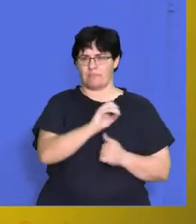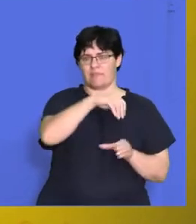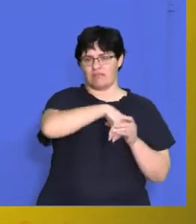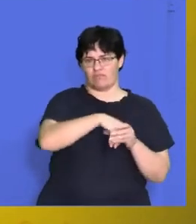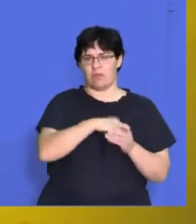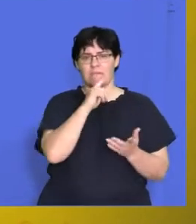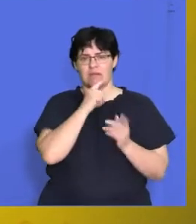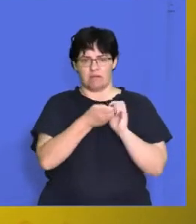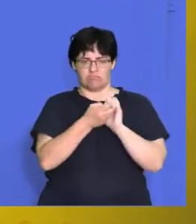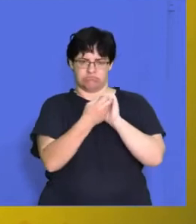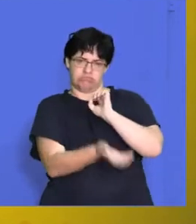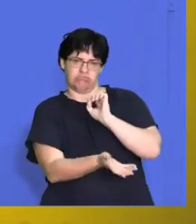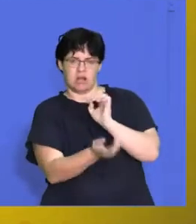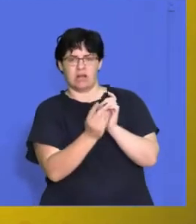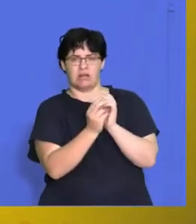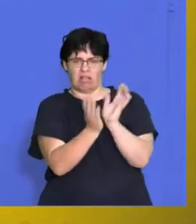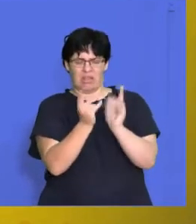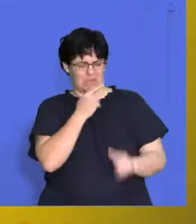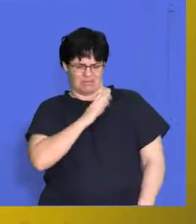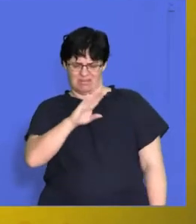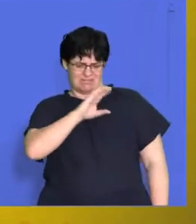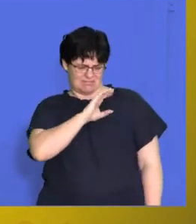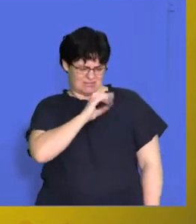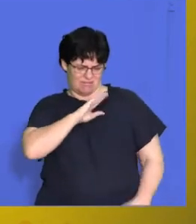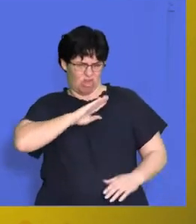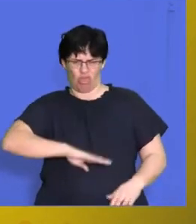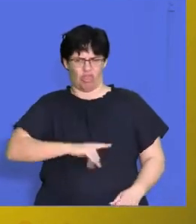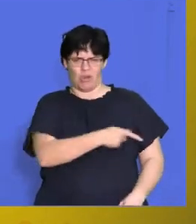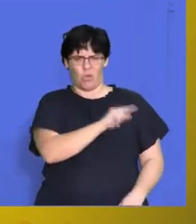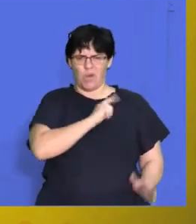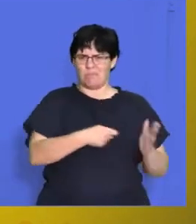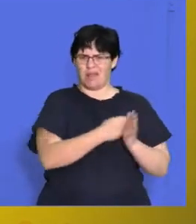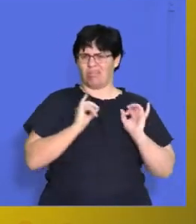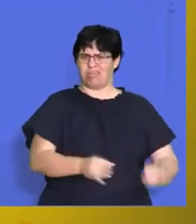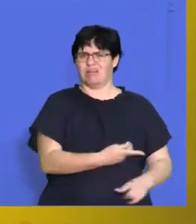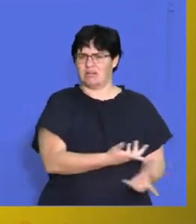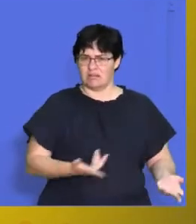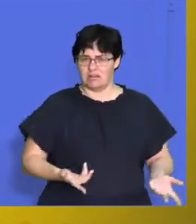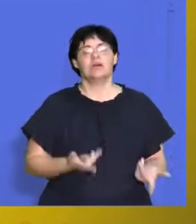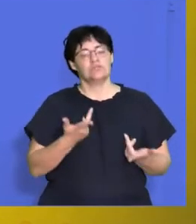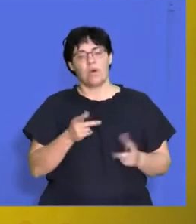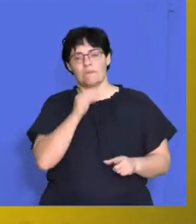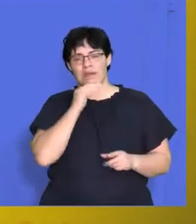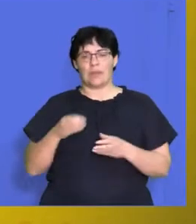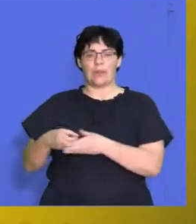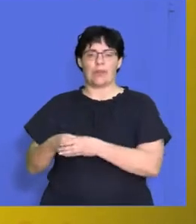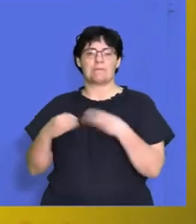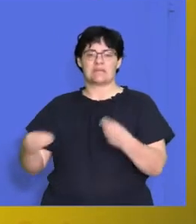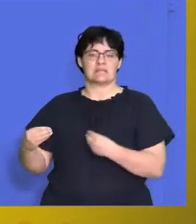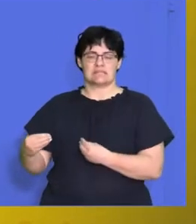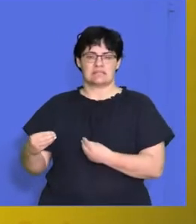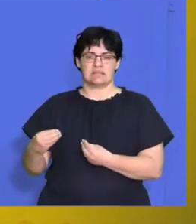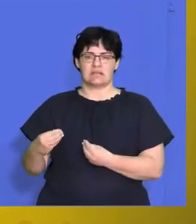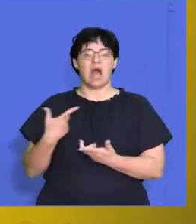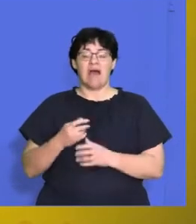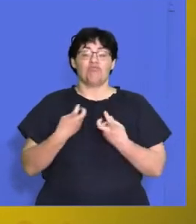which might cause the leather to split and then people aren't going to be happy with the goods that they've bought there which is very different to a small business that might just